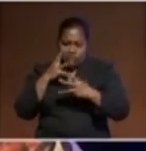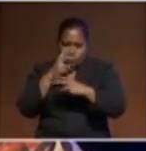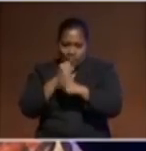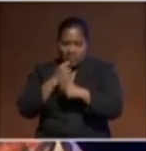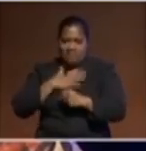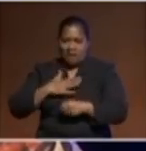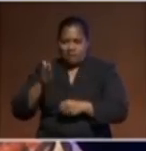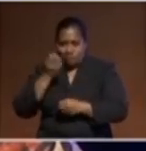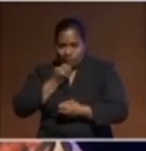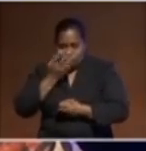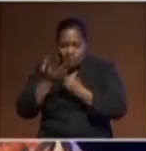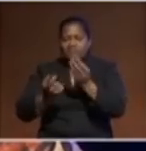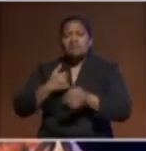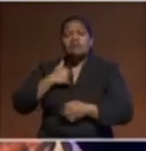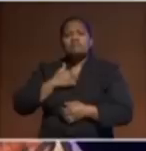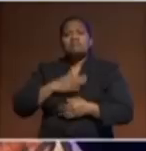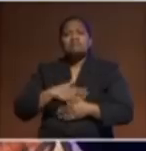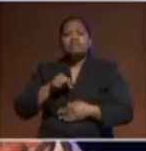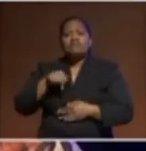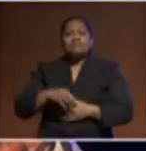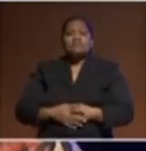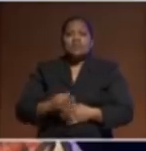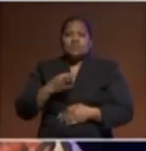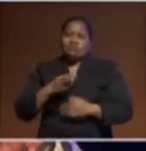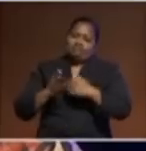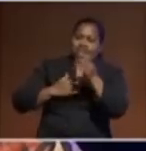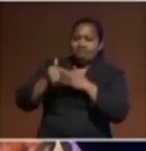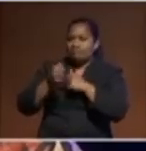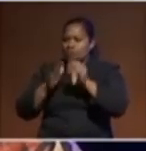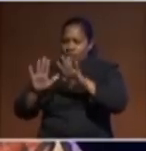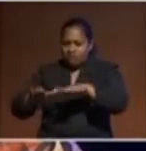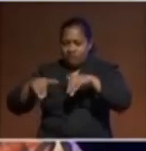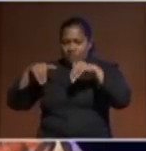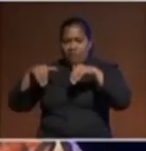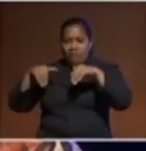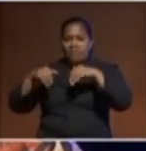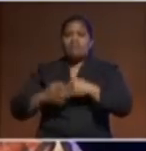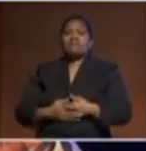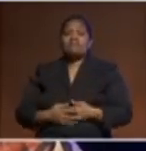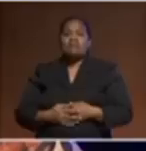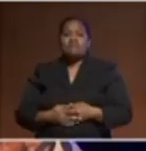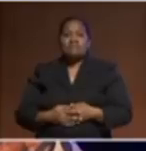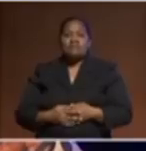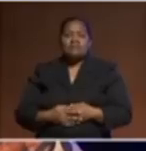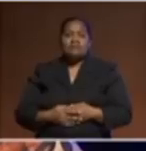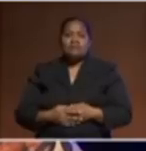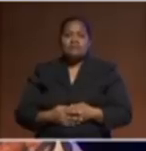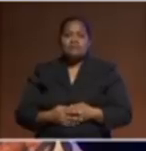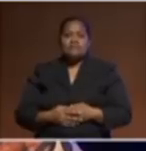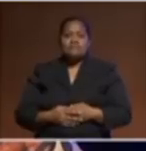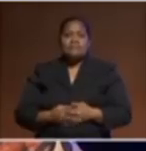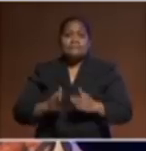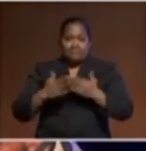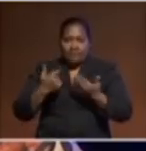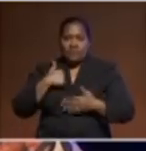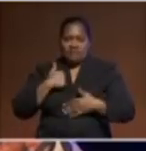reaffirm that this is no ordinary forum. In 30 years, I am optimistic that